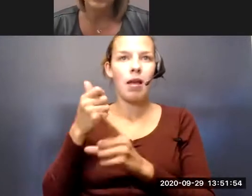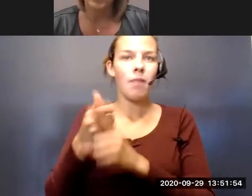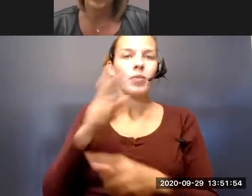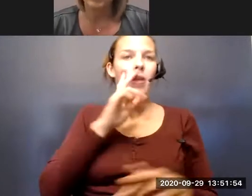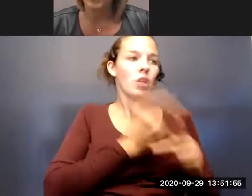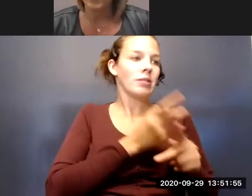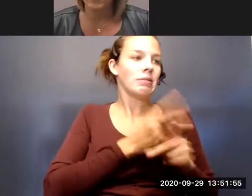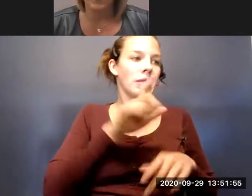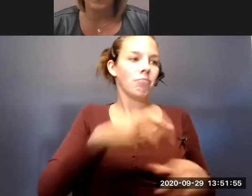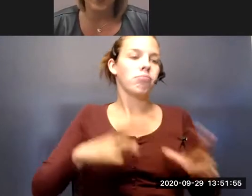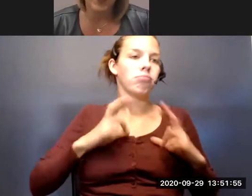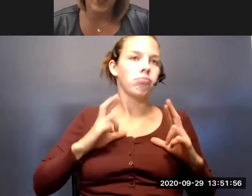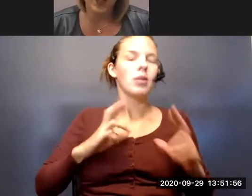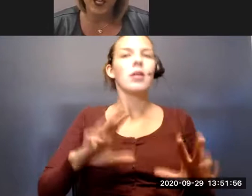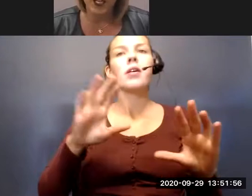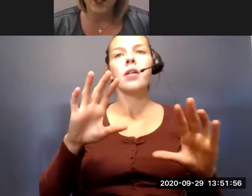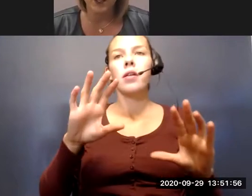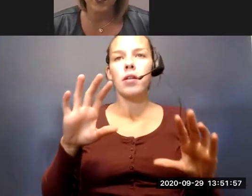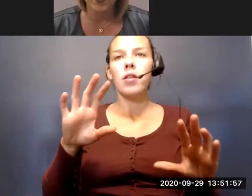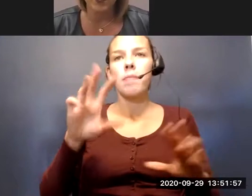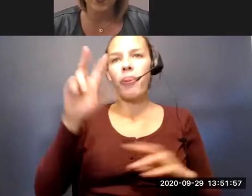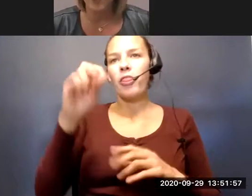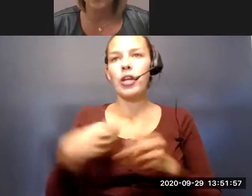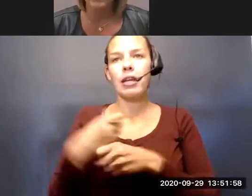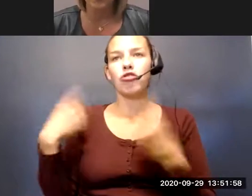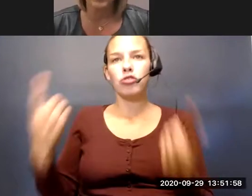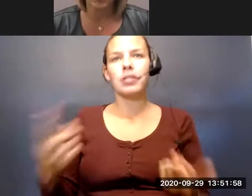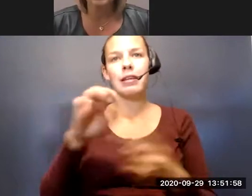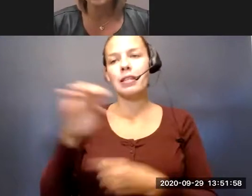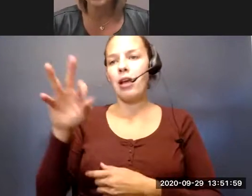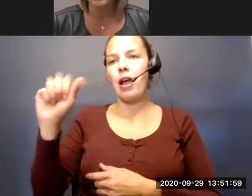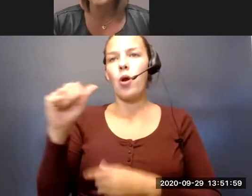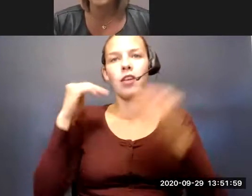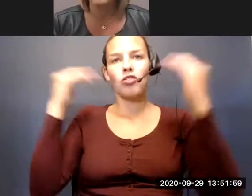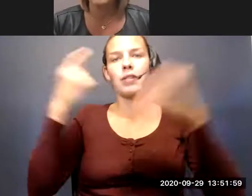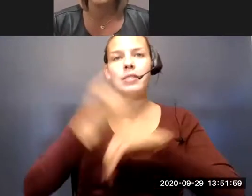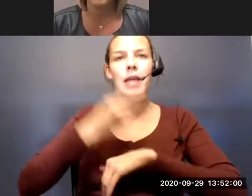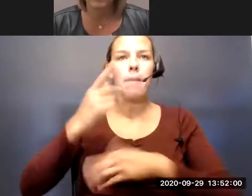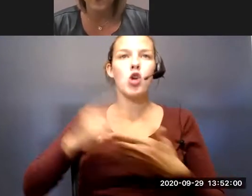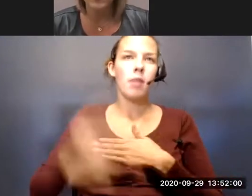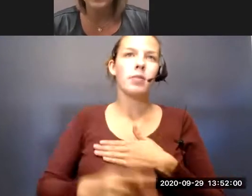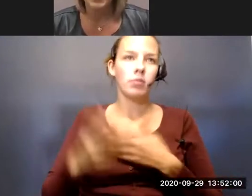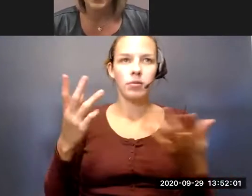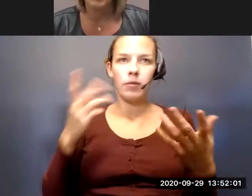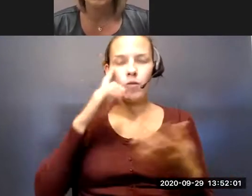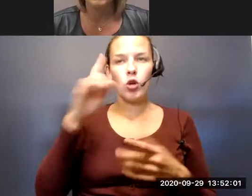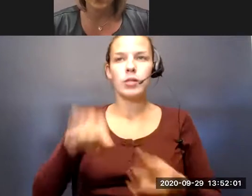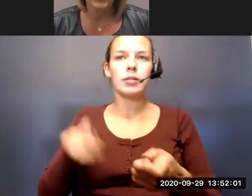This program has been around for close to 30 years and is one of Eastern Iowa's only adult day programs with such specific